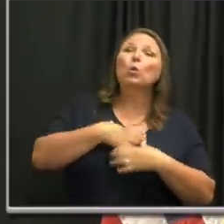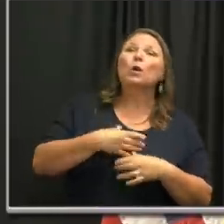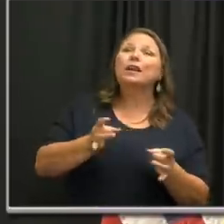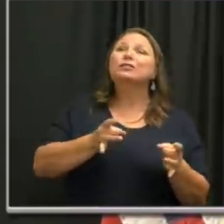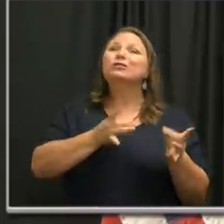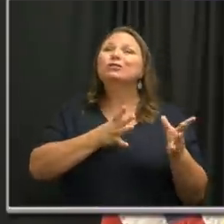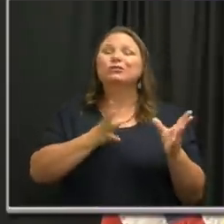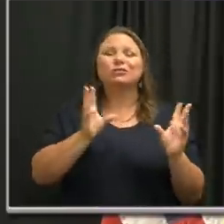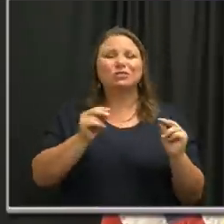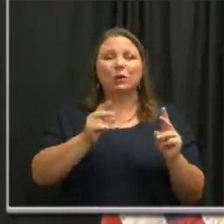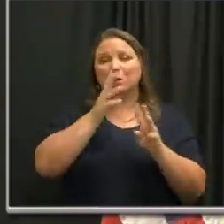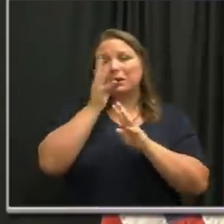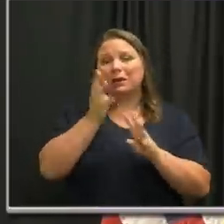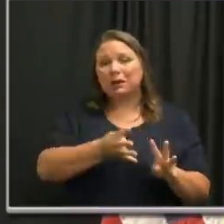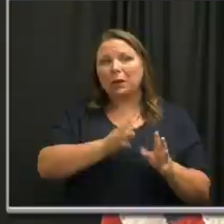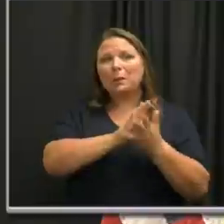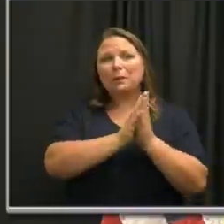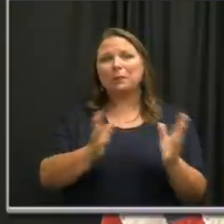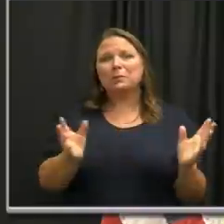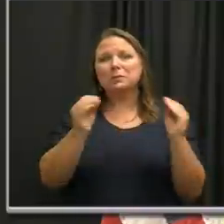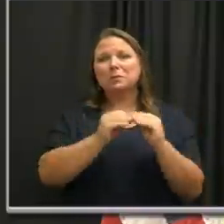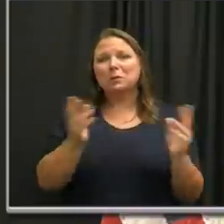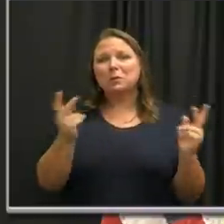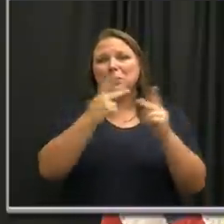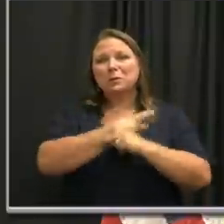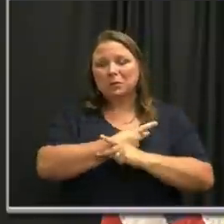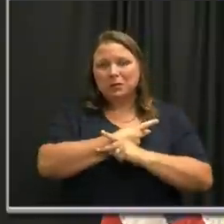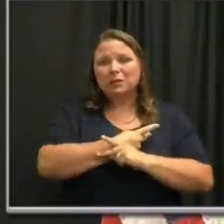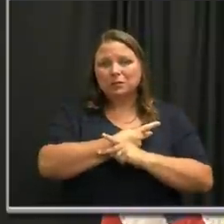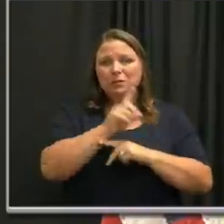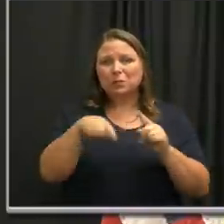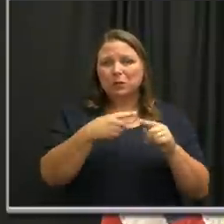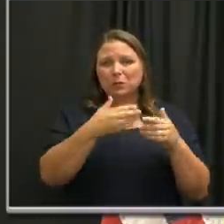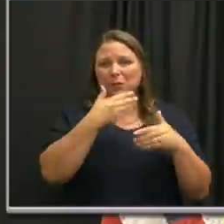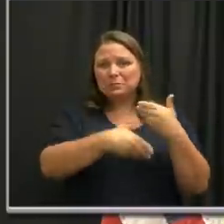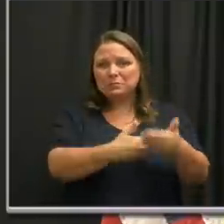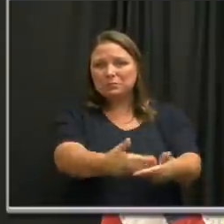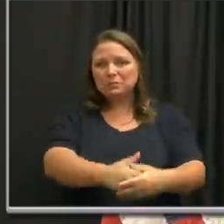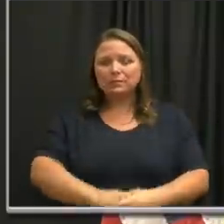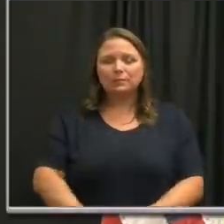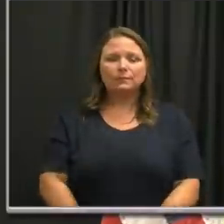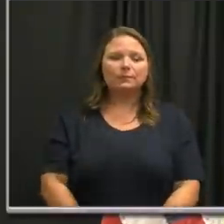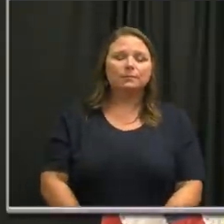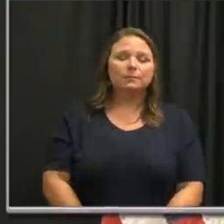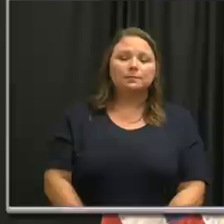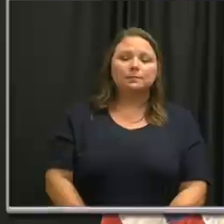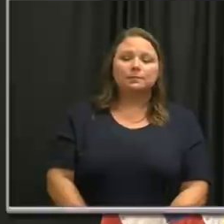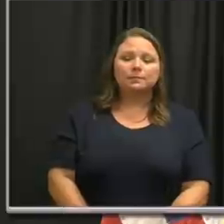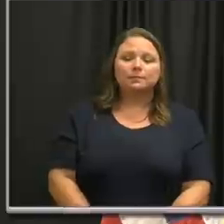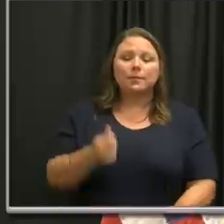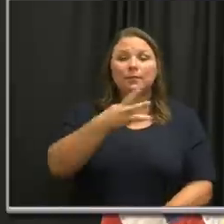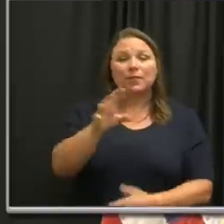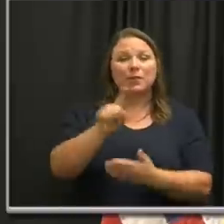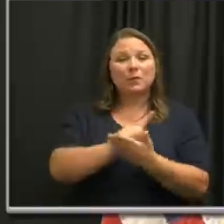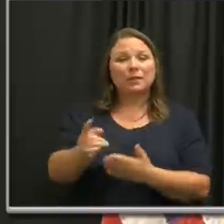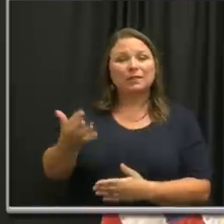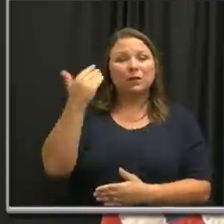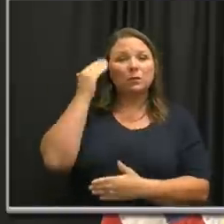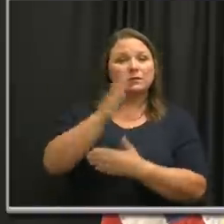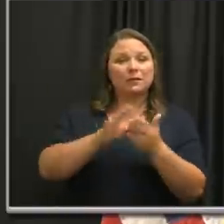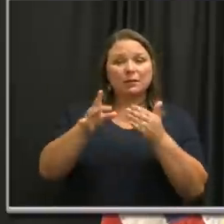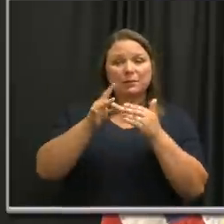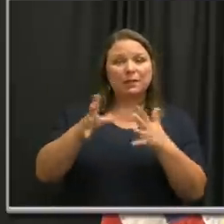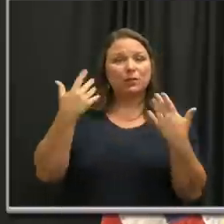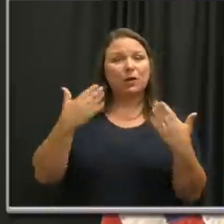And ignoring it will only make it more difficult to deal with it as we go forward. A few weeks ago, some leaders were already